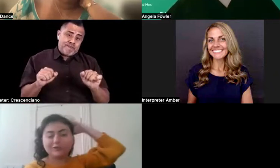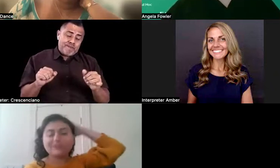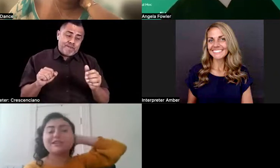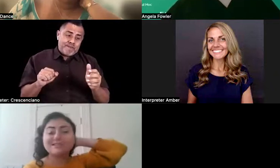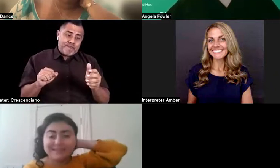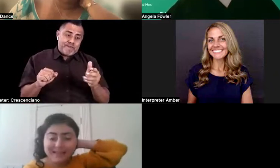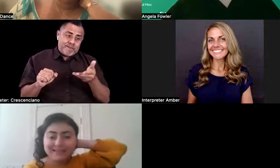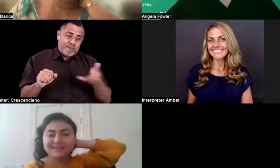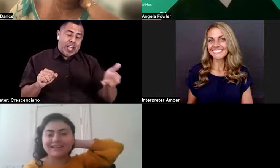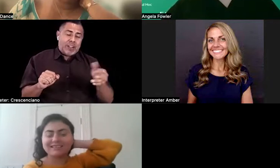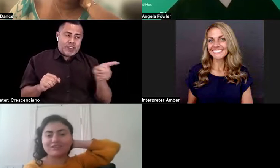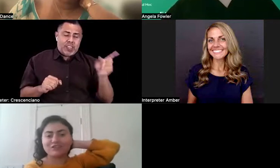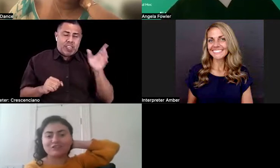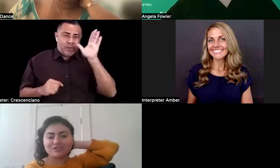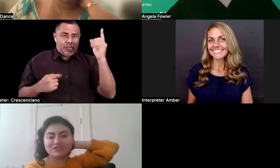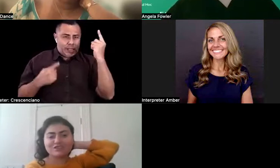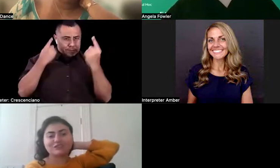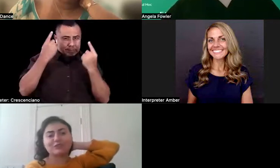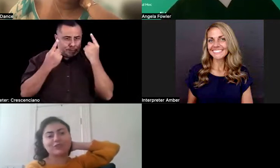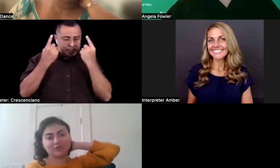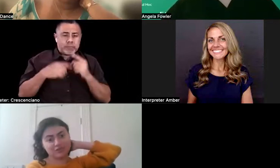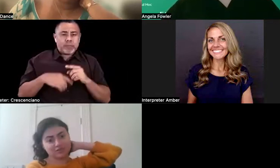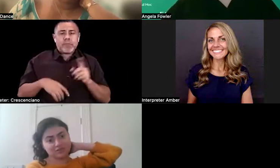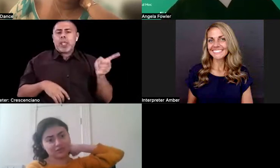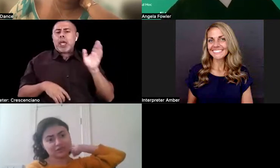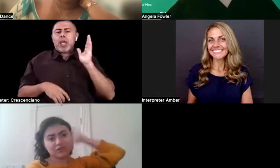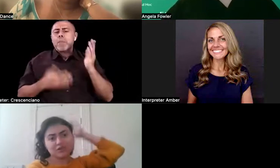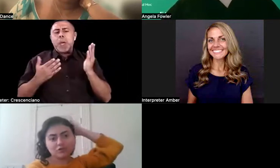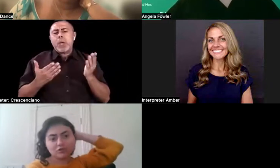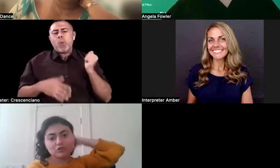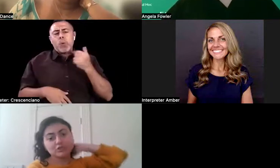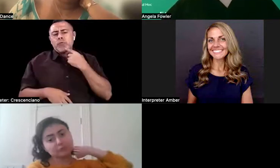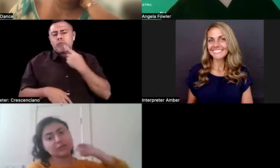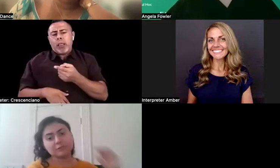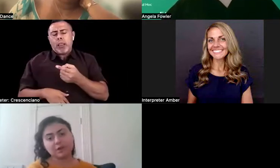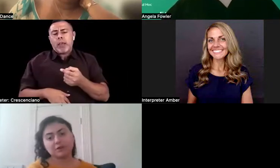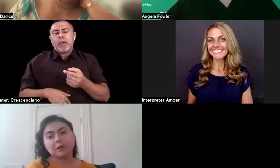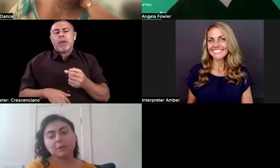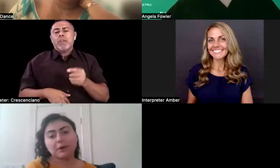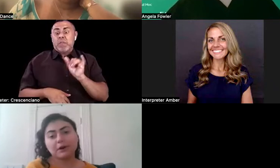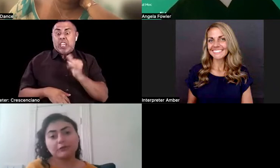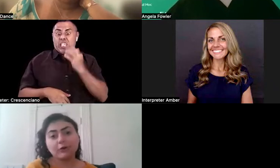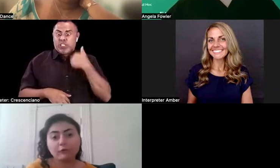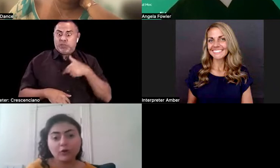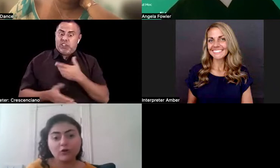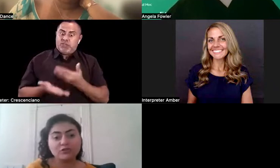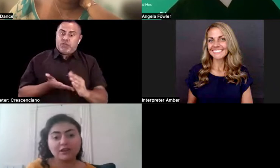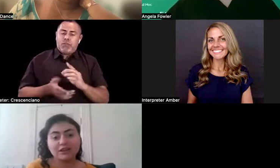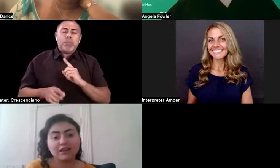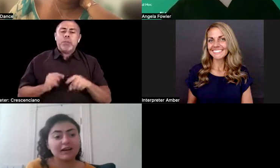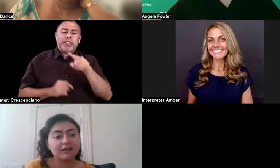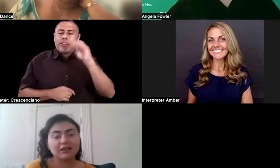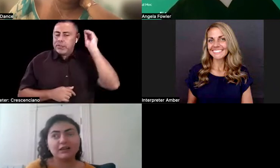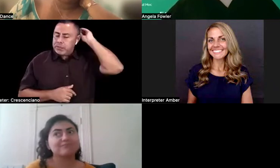account, whether they say that they're taking it or not taking it. So just keep that in mind. But for folks